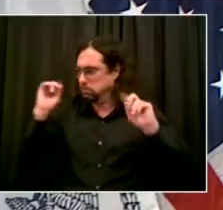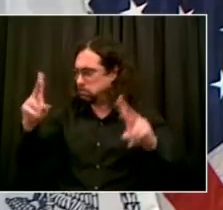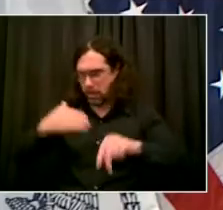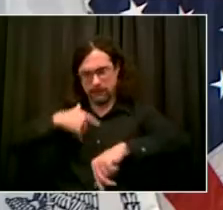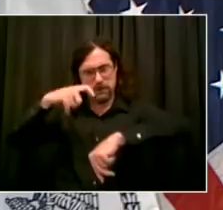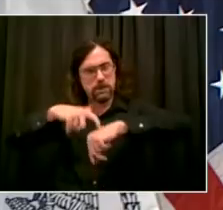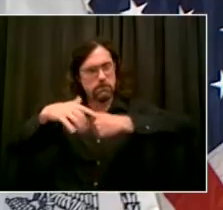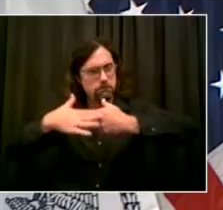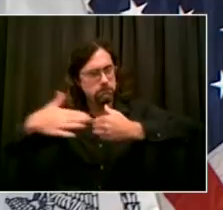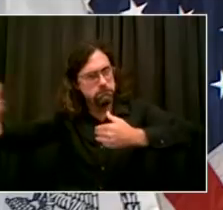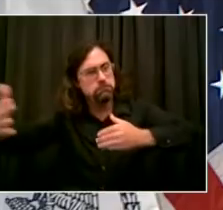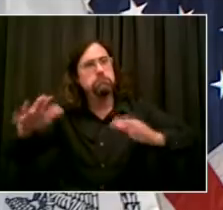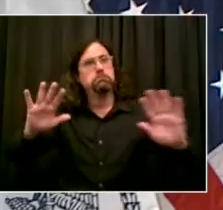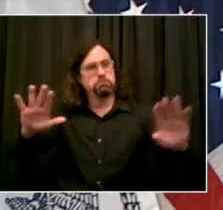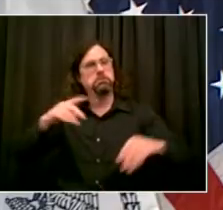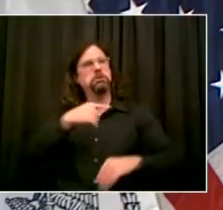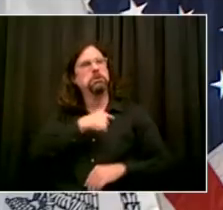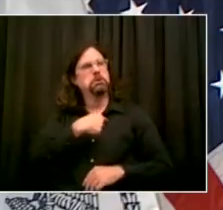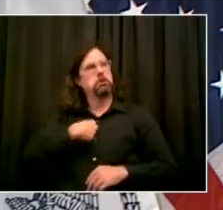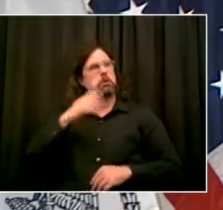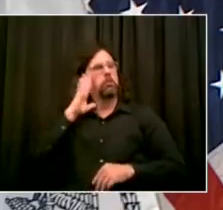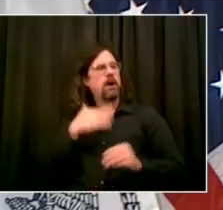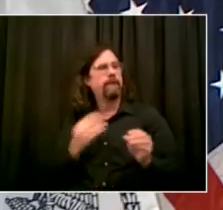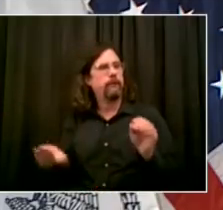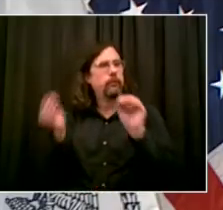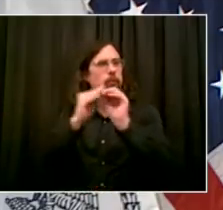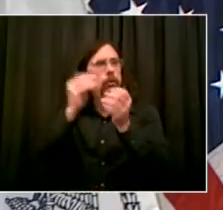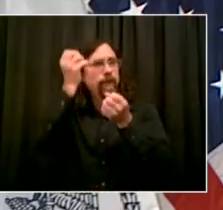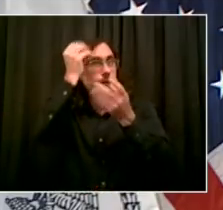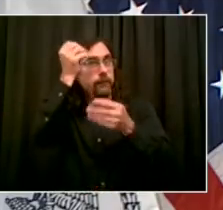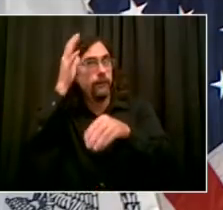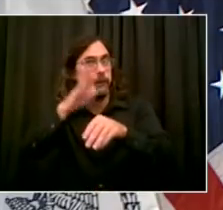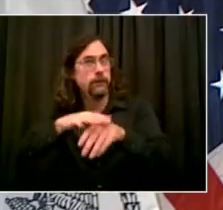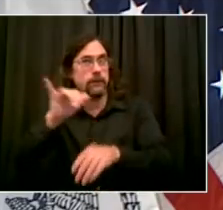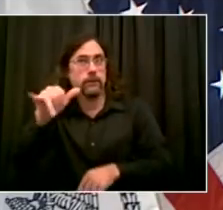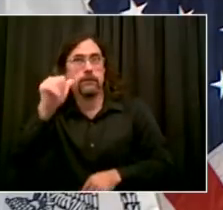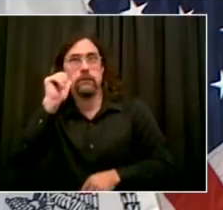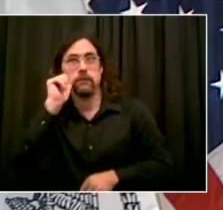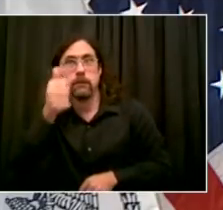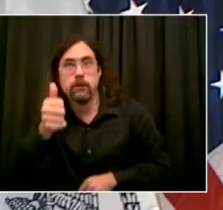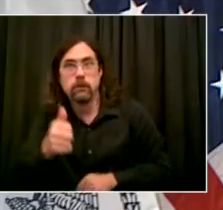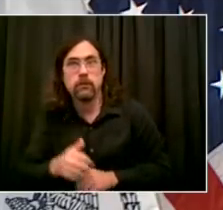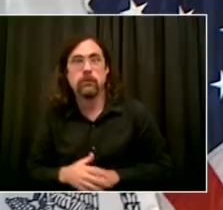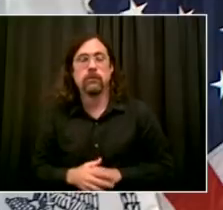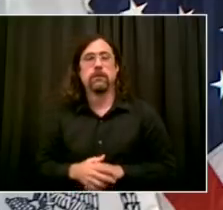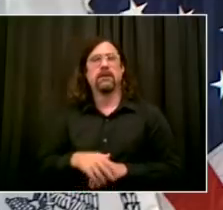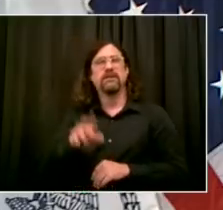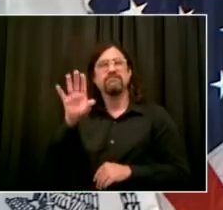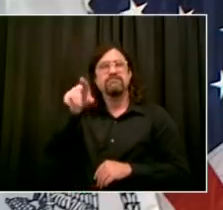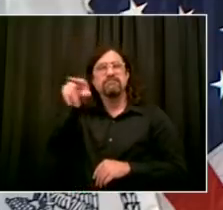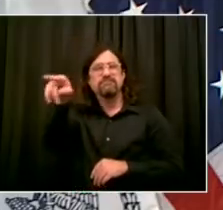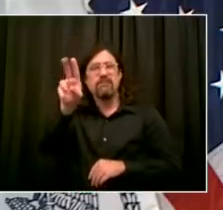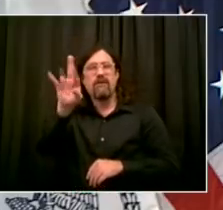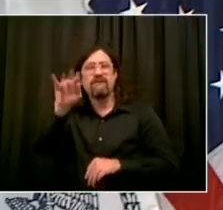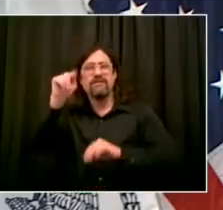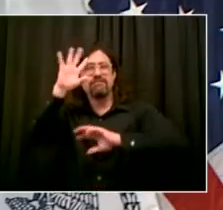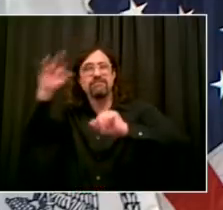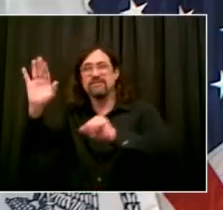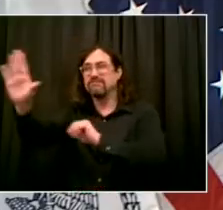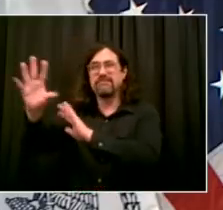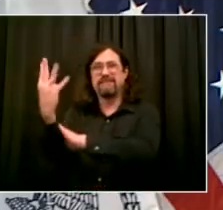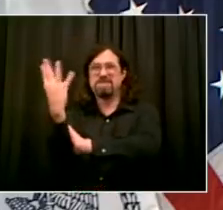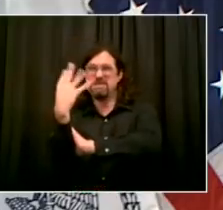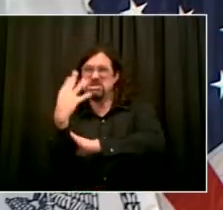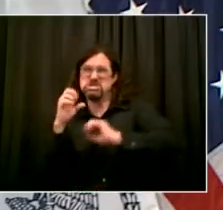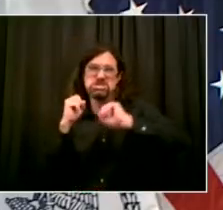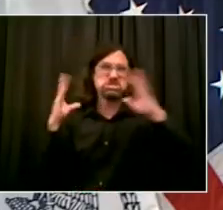sure, Henry, what I've said to President Mulgrew is give us any situation that is not what it should be, and we're going to address